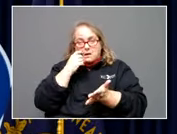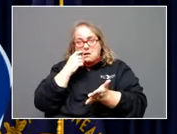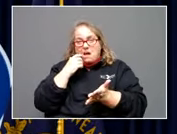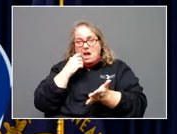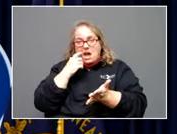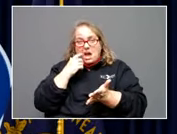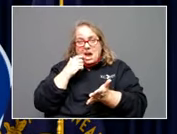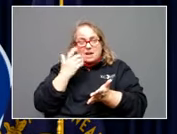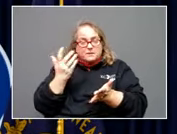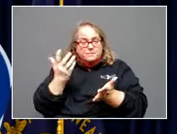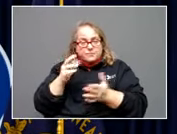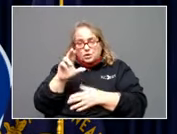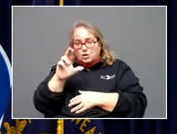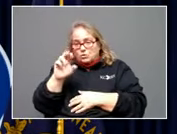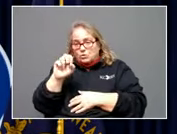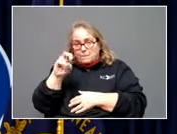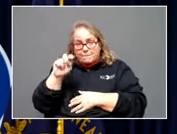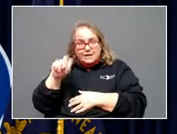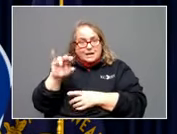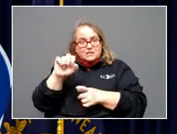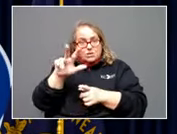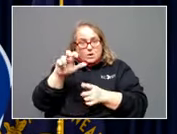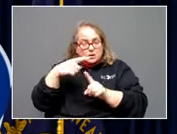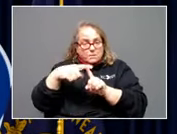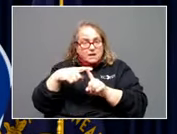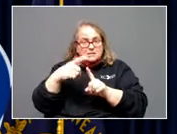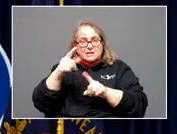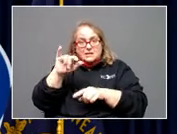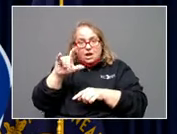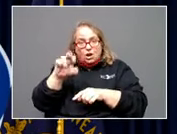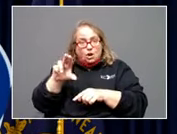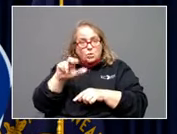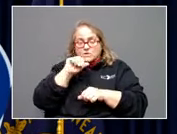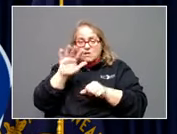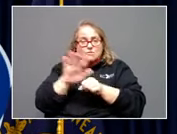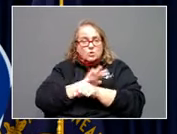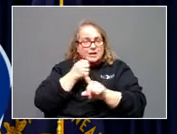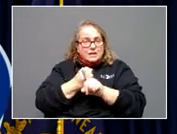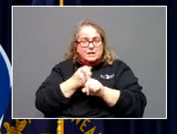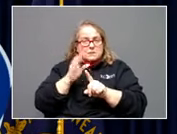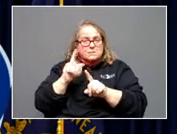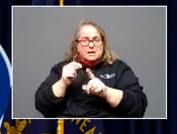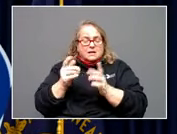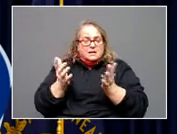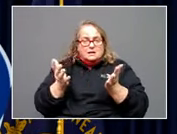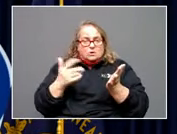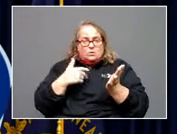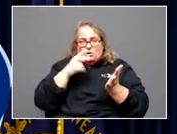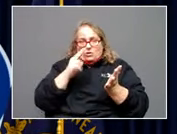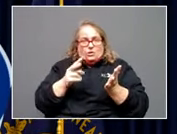Bremen is, you know, 300-plus. Taylor County wasn't fully hit. But, mean, we're looking at over